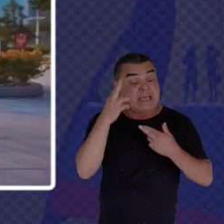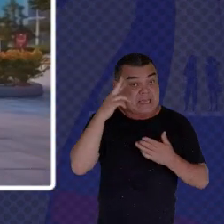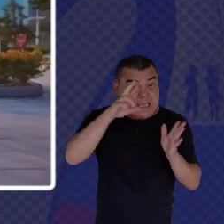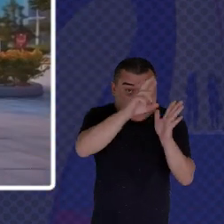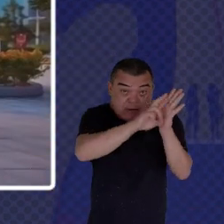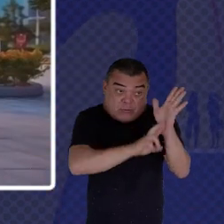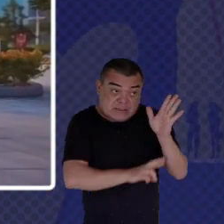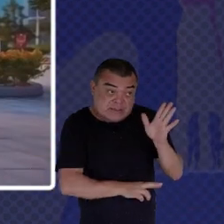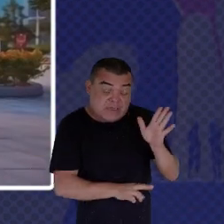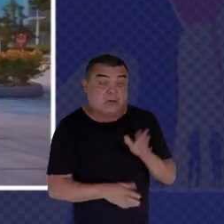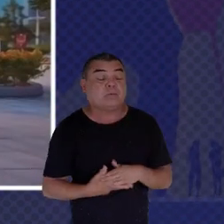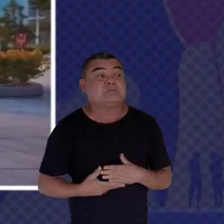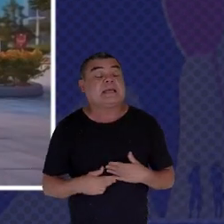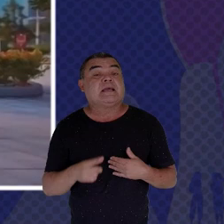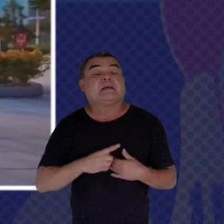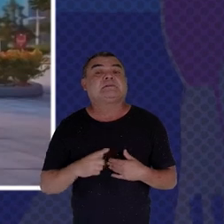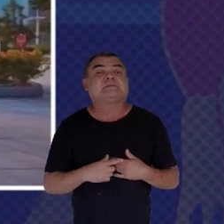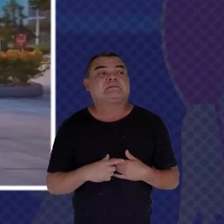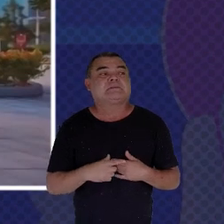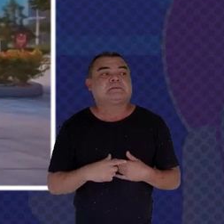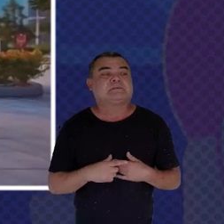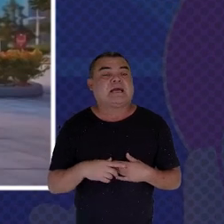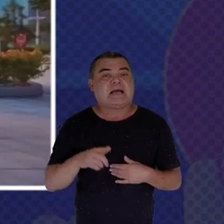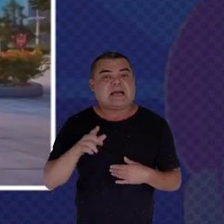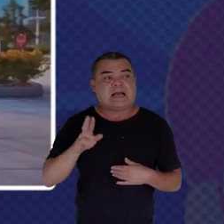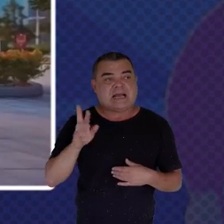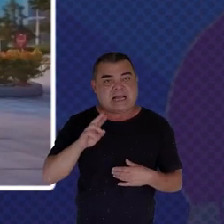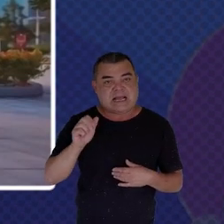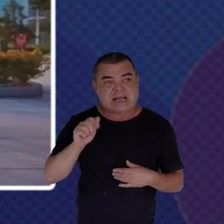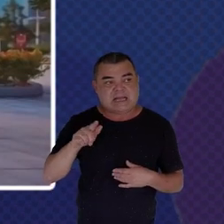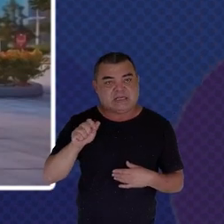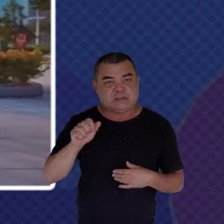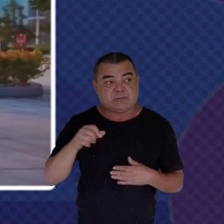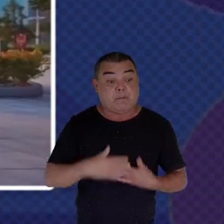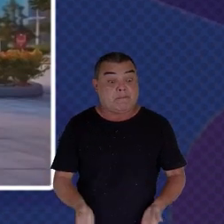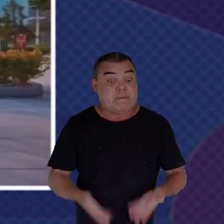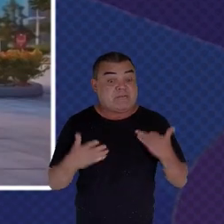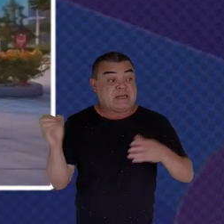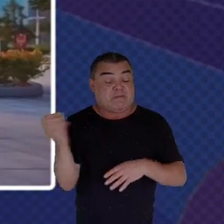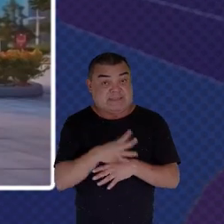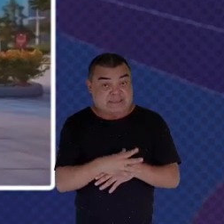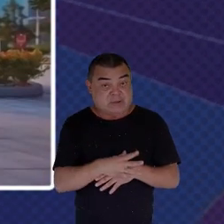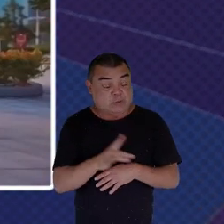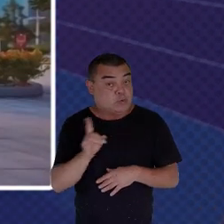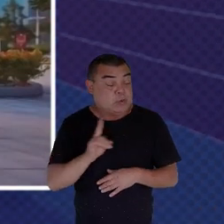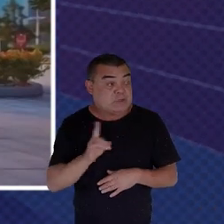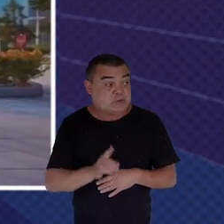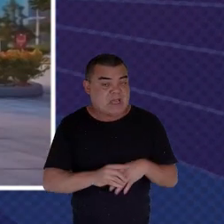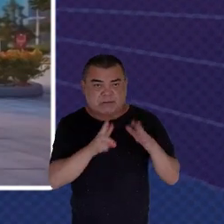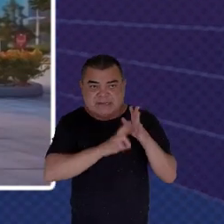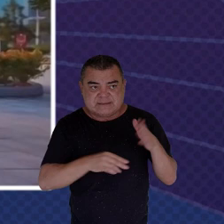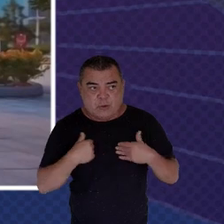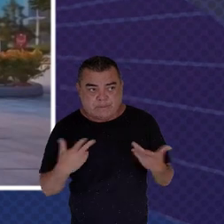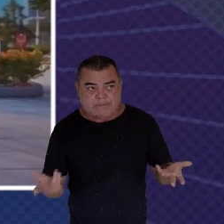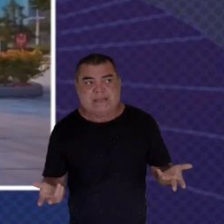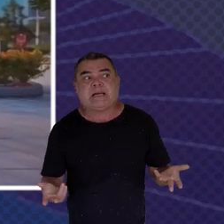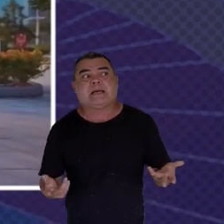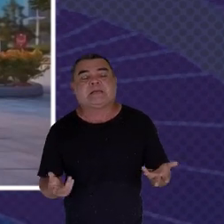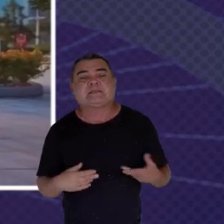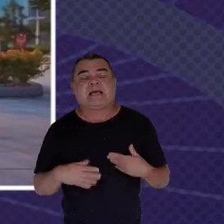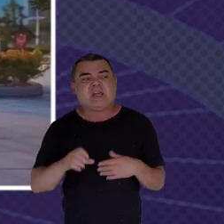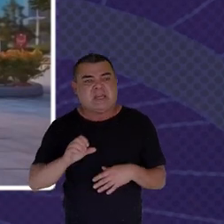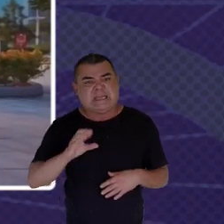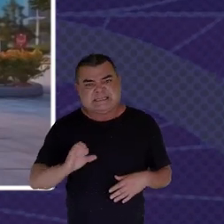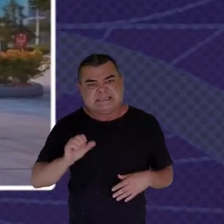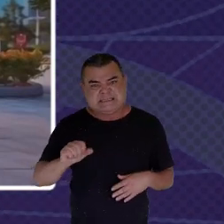function In a way that promotes innovation And is not just regulation for risk management I think it's very tempting in governments especially